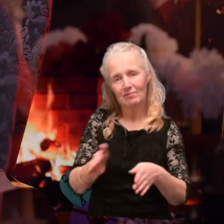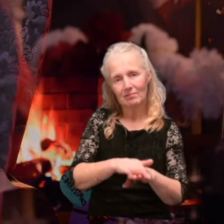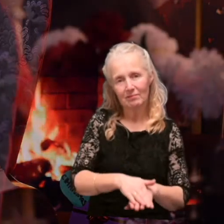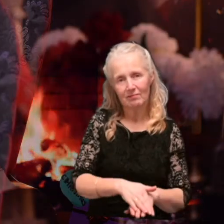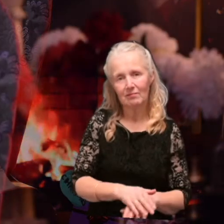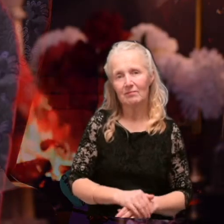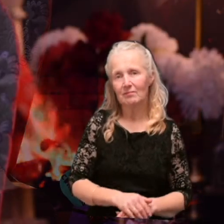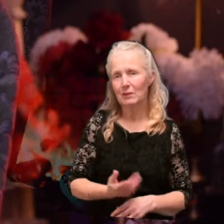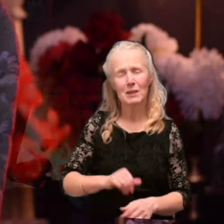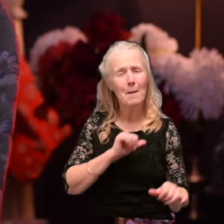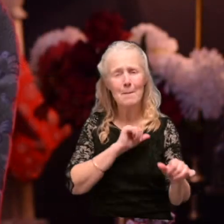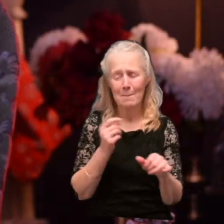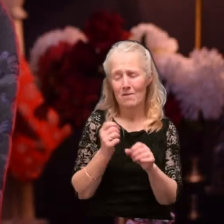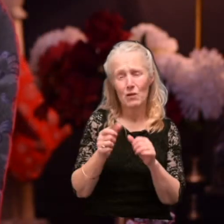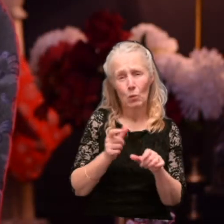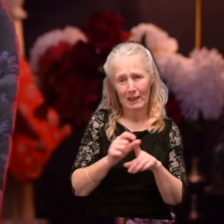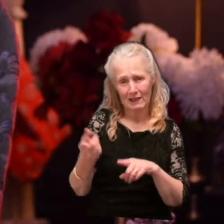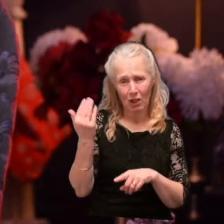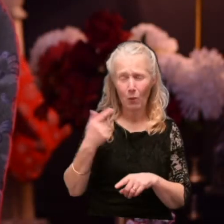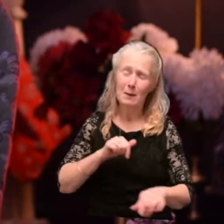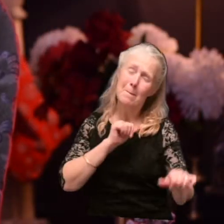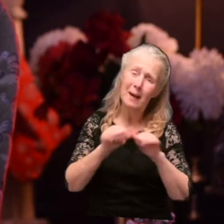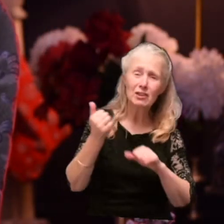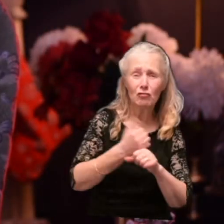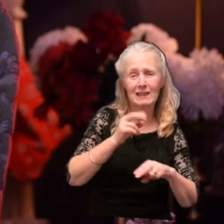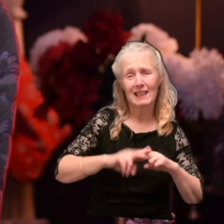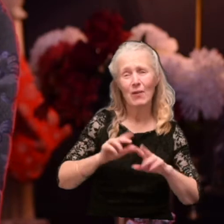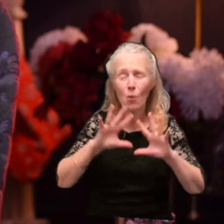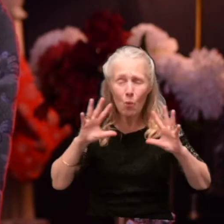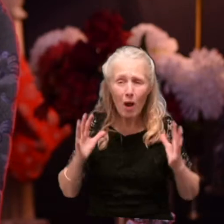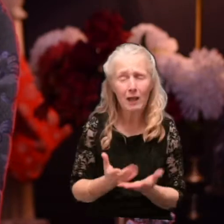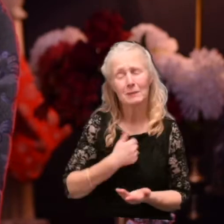He was the best grandad in the world and I'm so sad that he's not with us anymore.